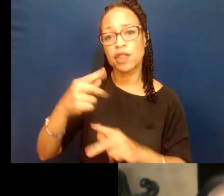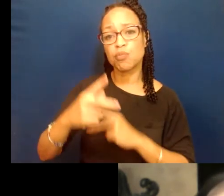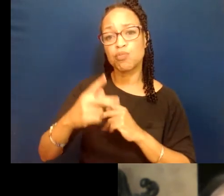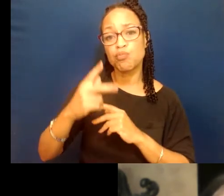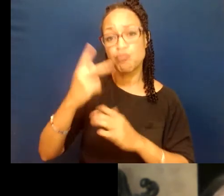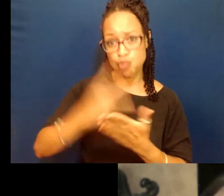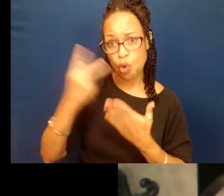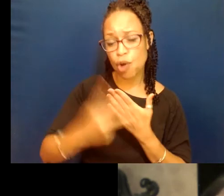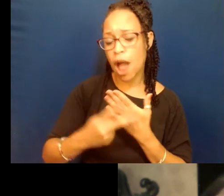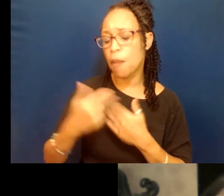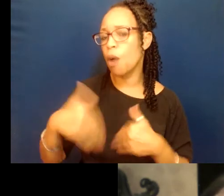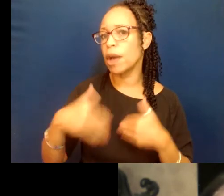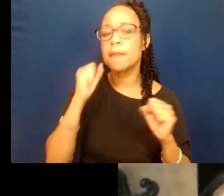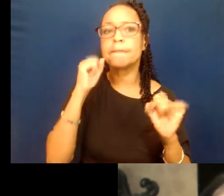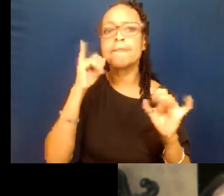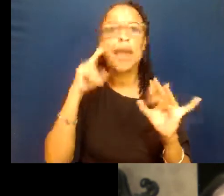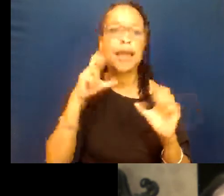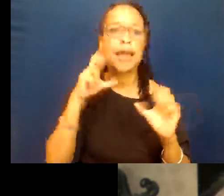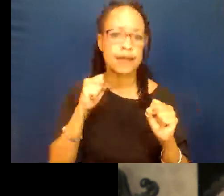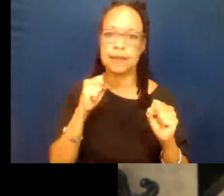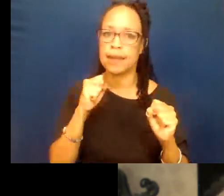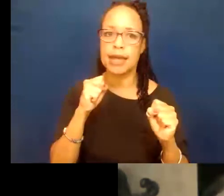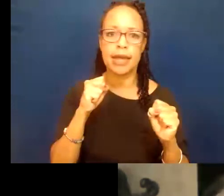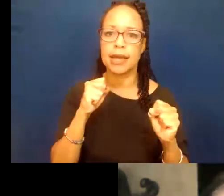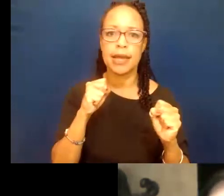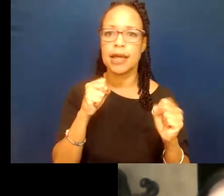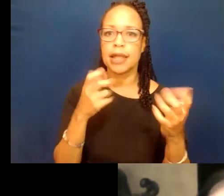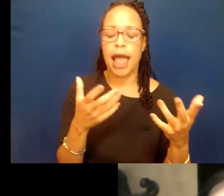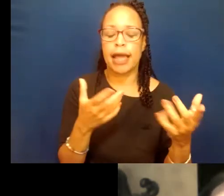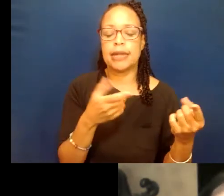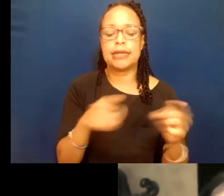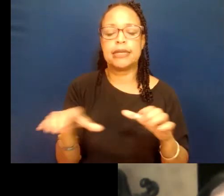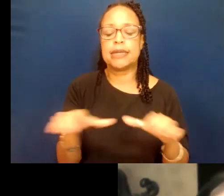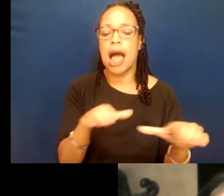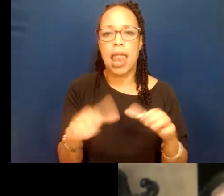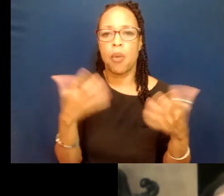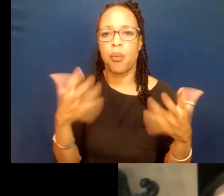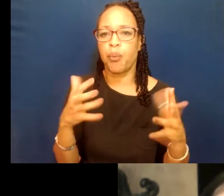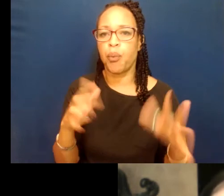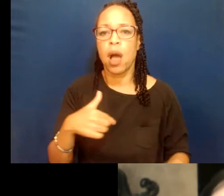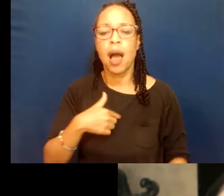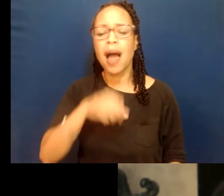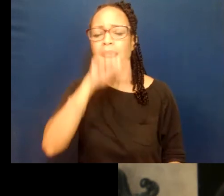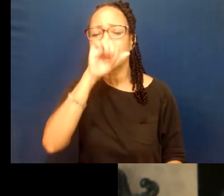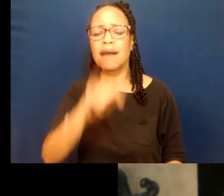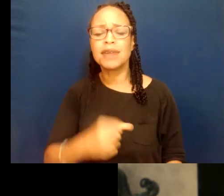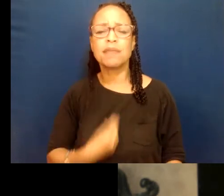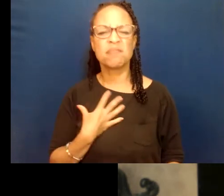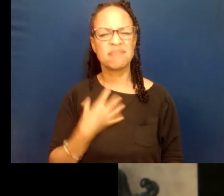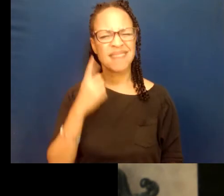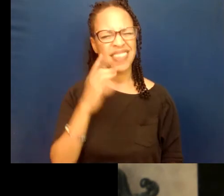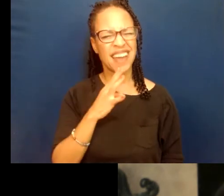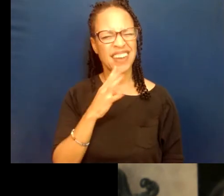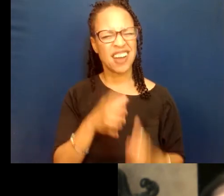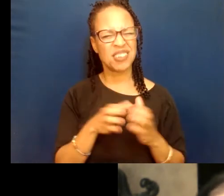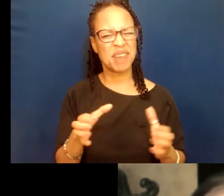so well put together. It was an inspiration. I just loved it. And I probably talked too much already.